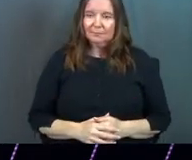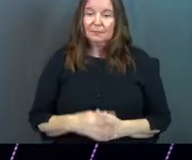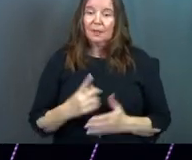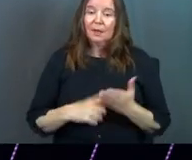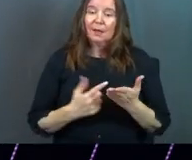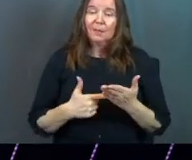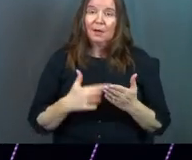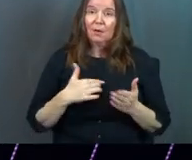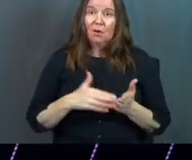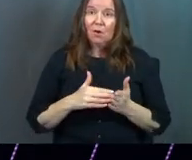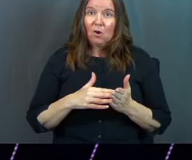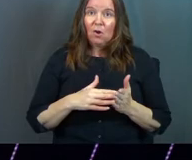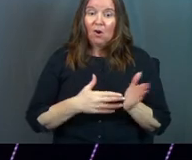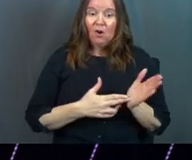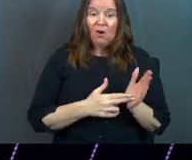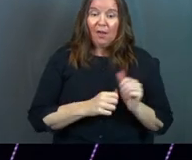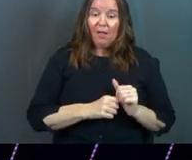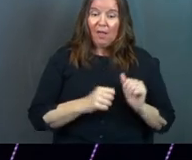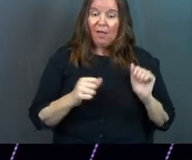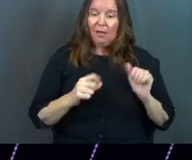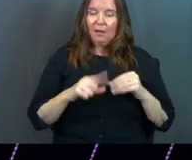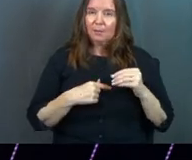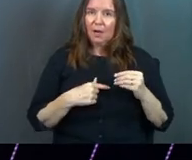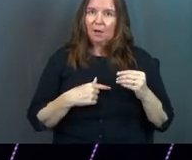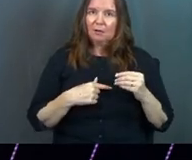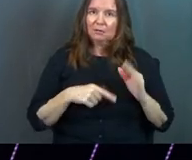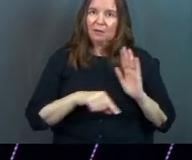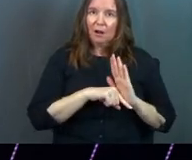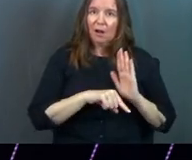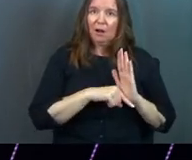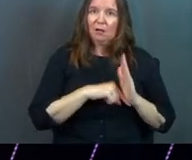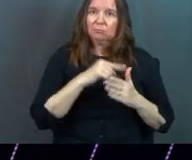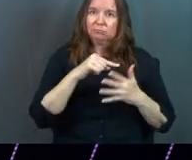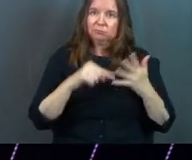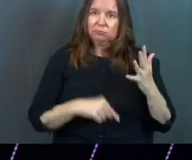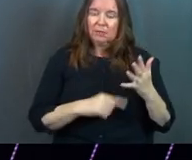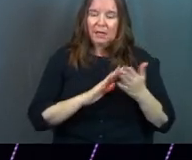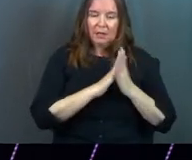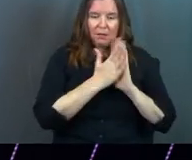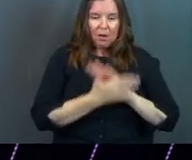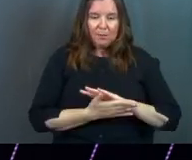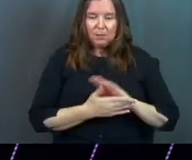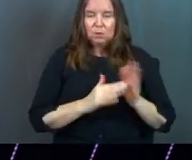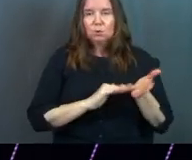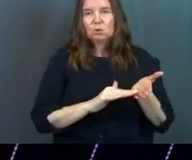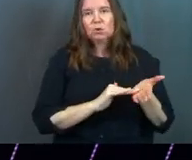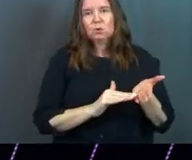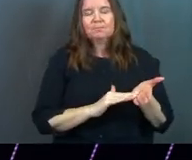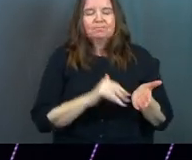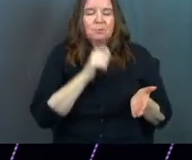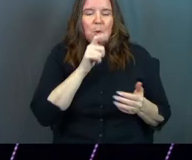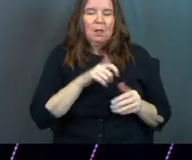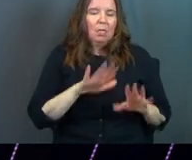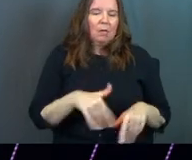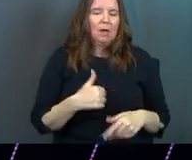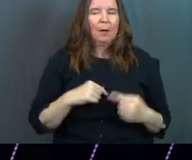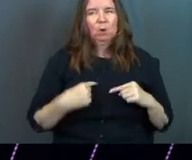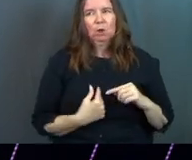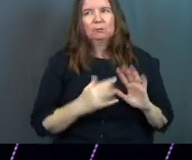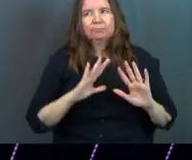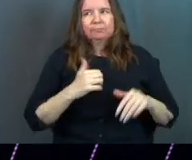Because sometimes our authenticity and our honesty about the darkness of our situation can turn into an excuse to never move.